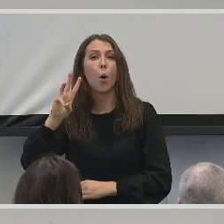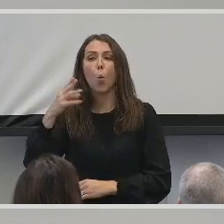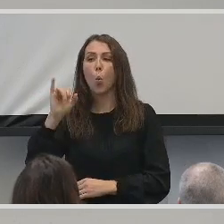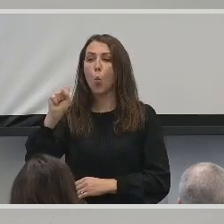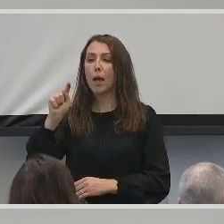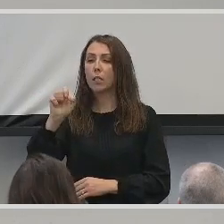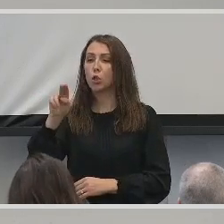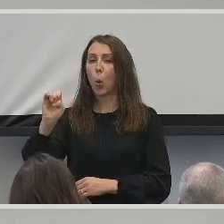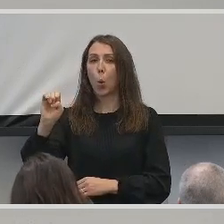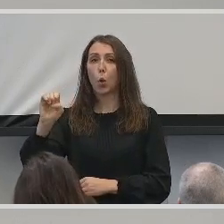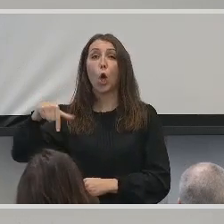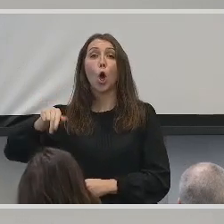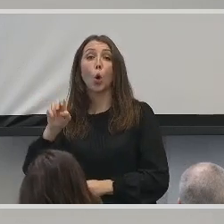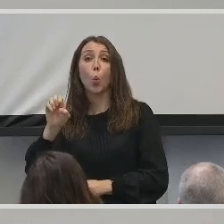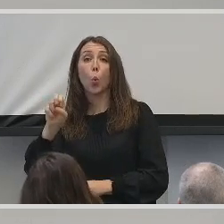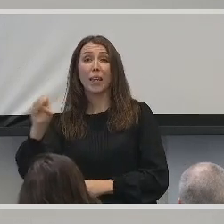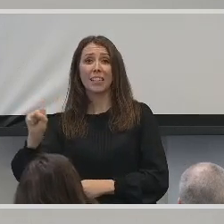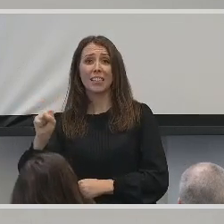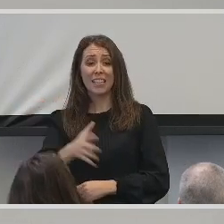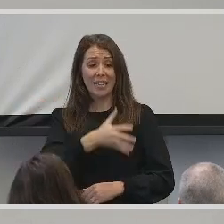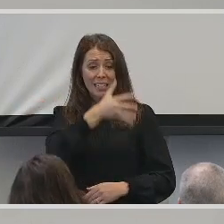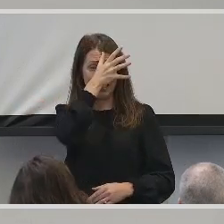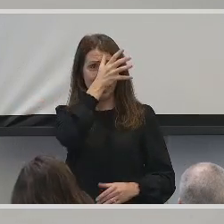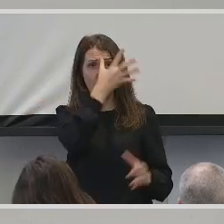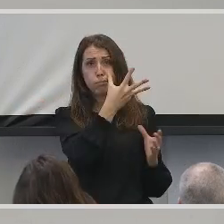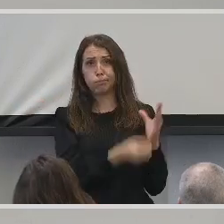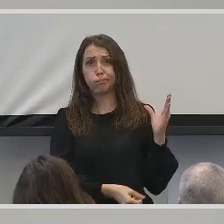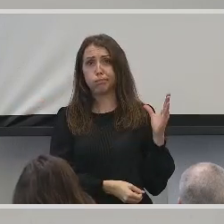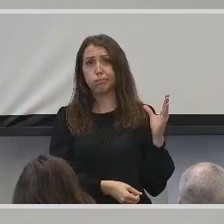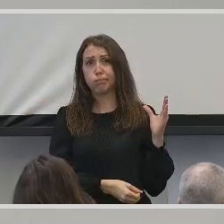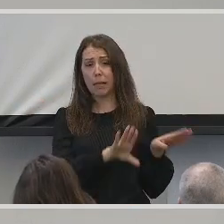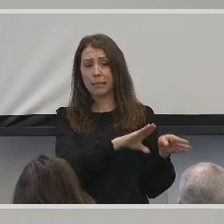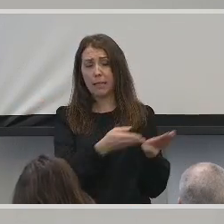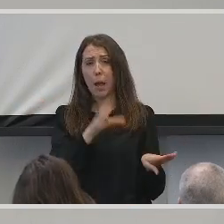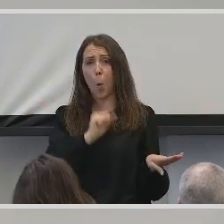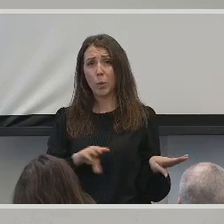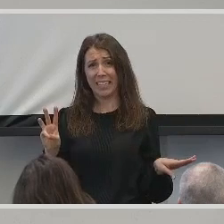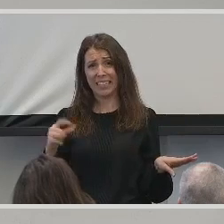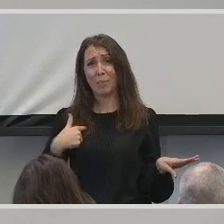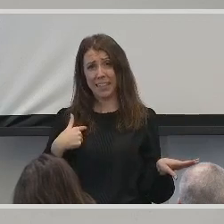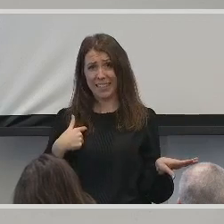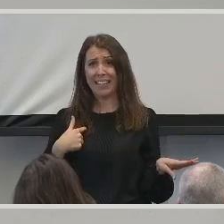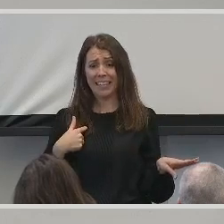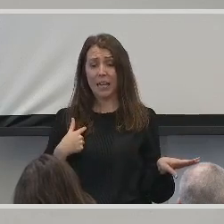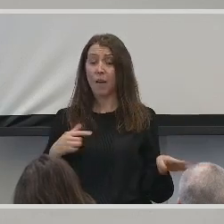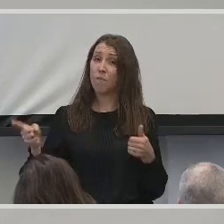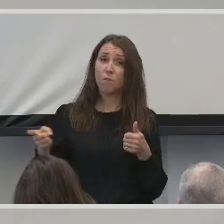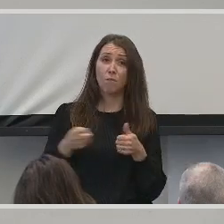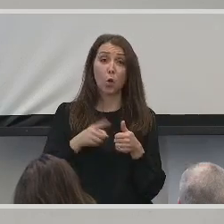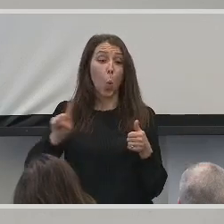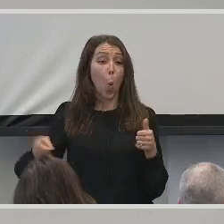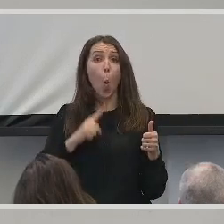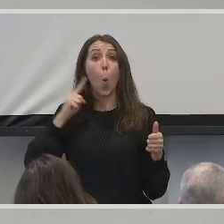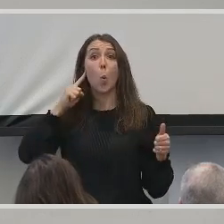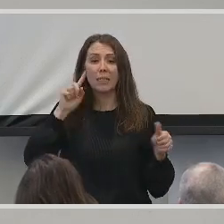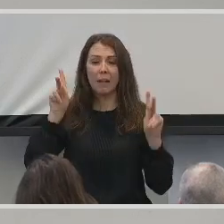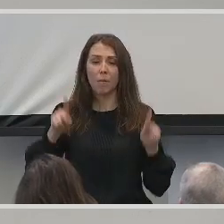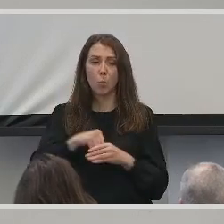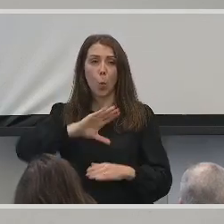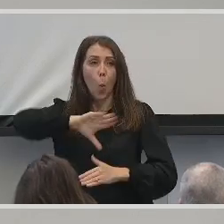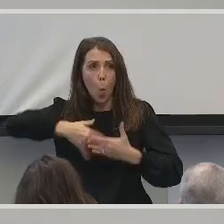and my father had passed away when I was only six years old. I am the first and only deaf person in my family.